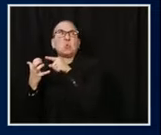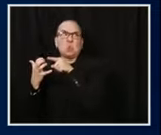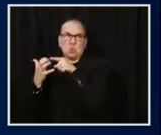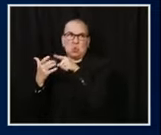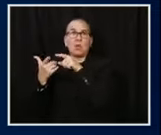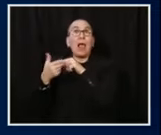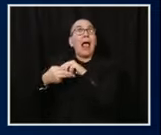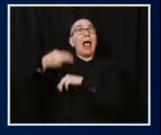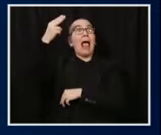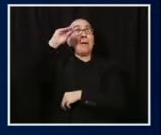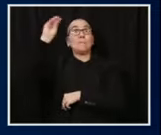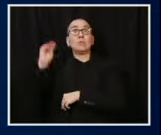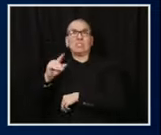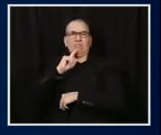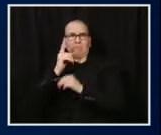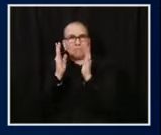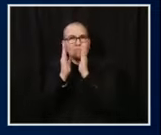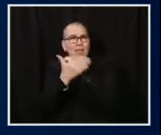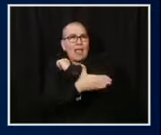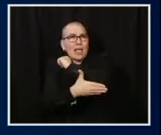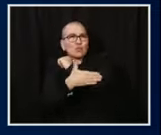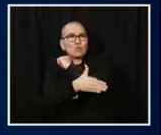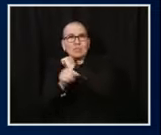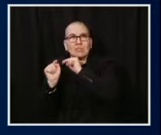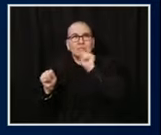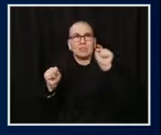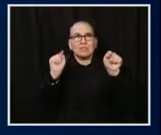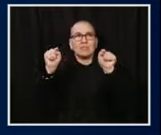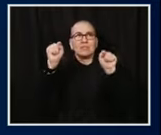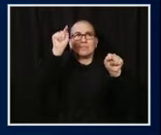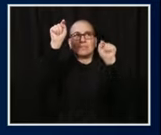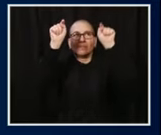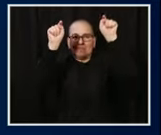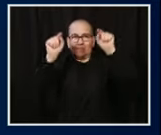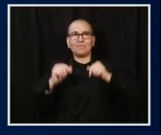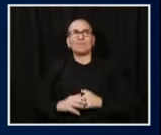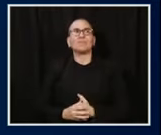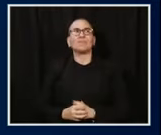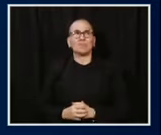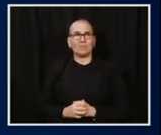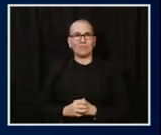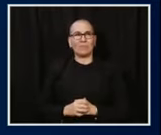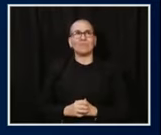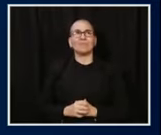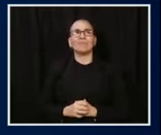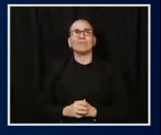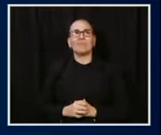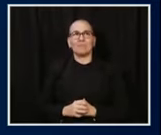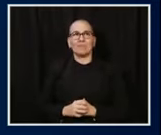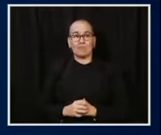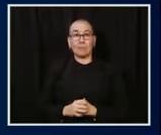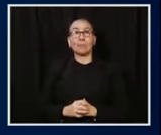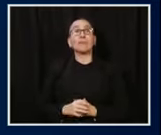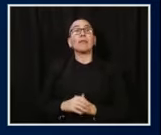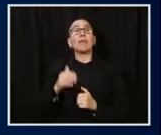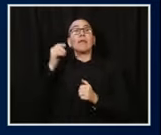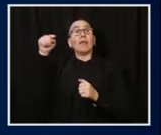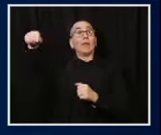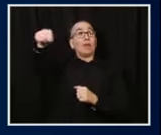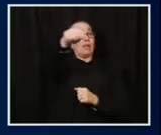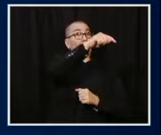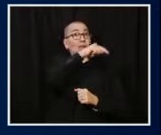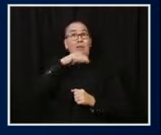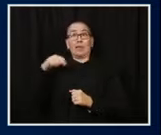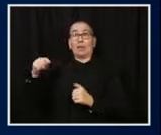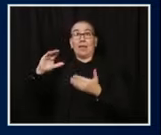increases the risk for all community members. Everybody in those communities is at higher risk of getting COVID. And especially